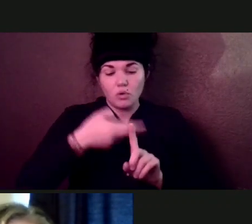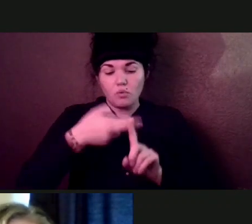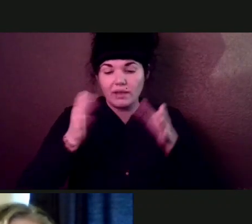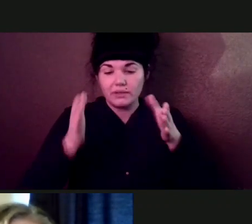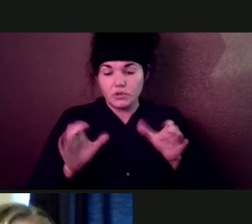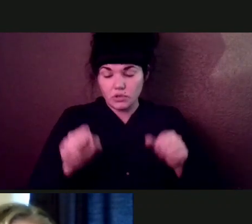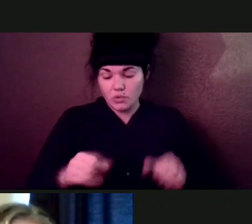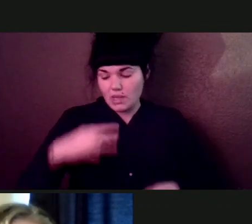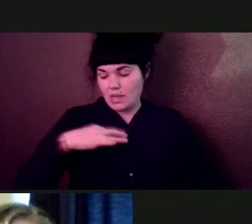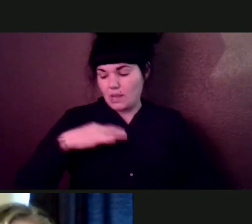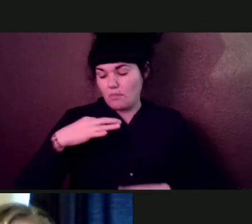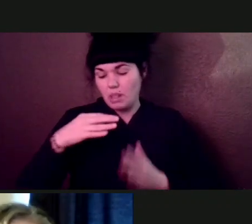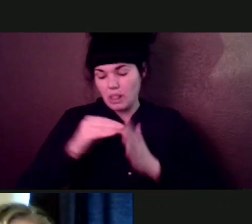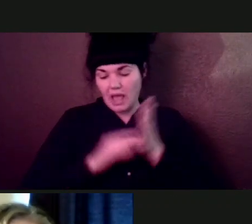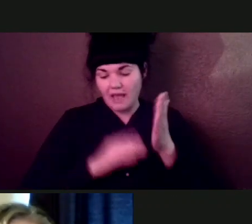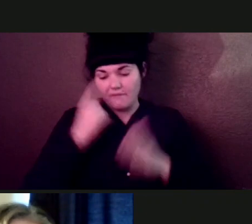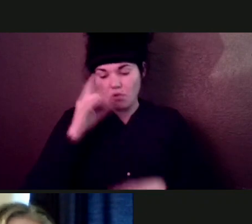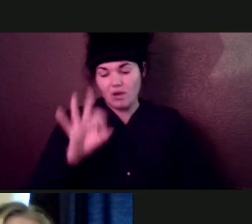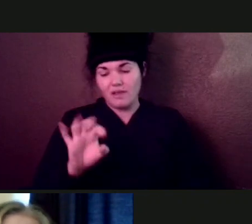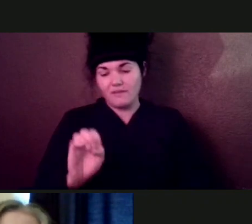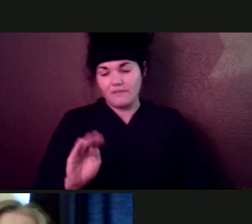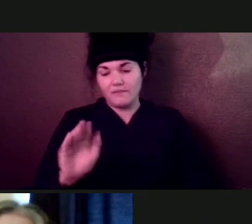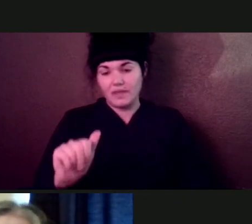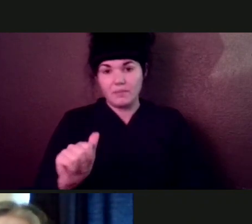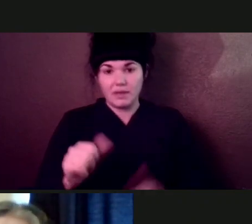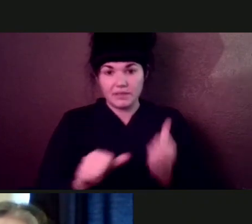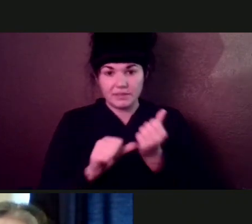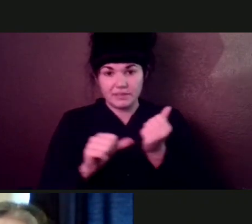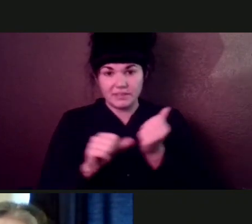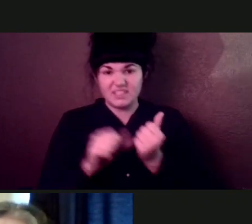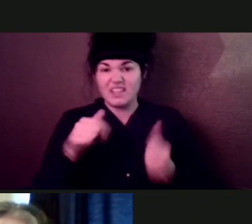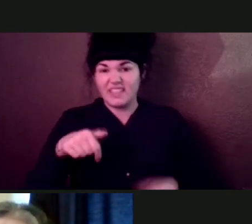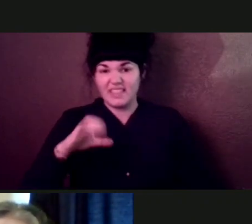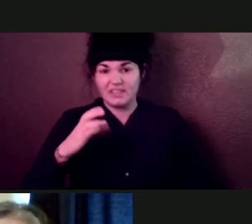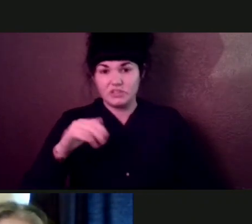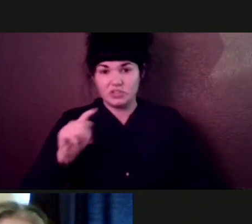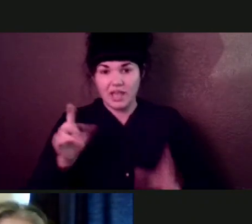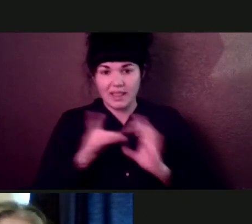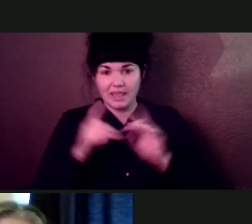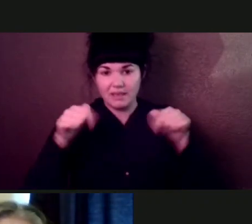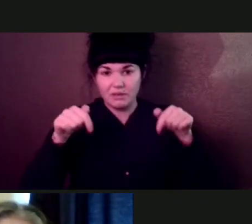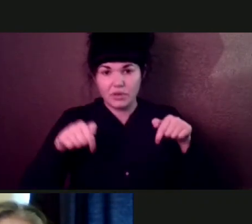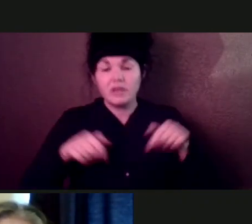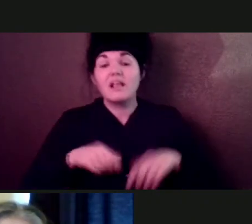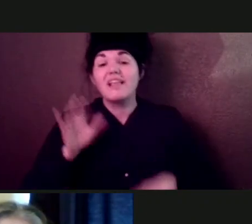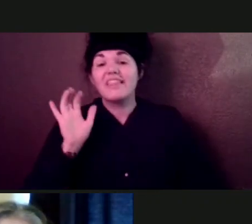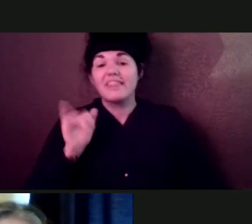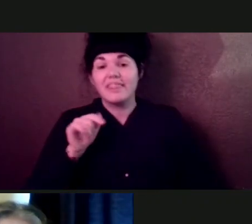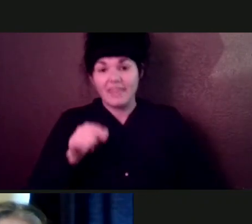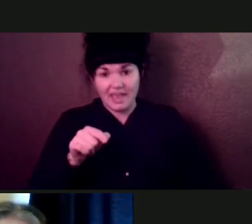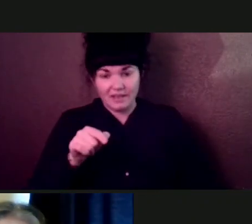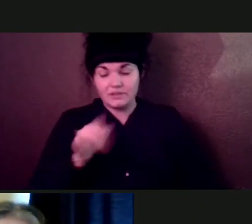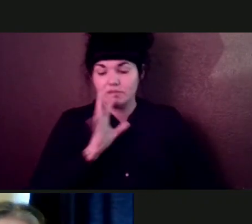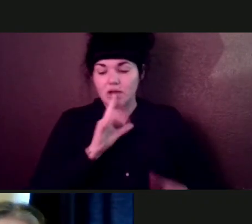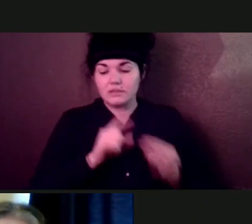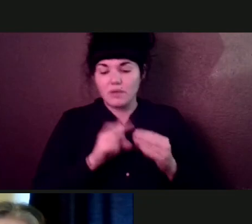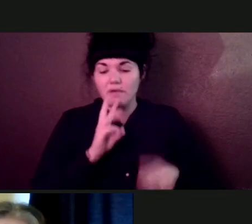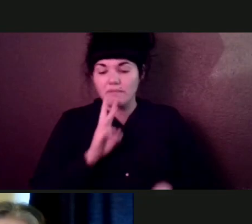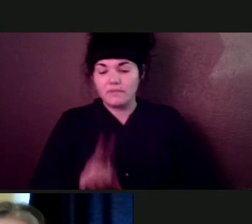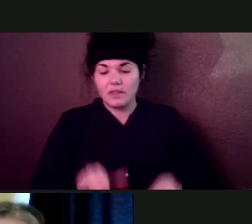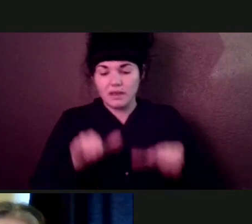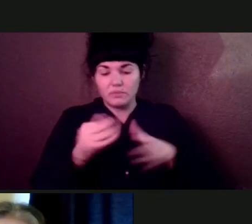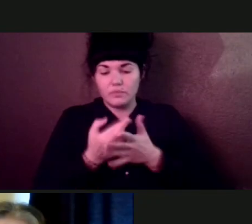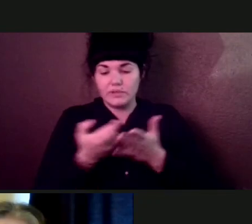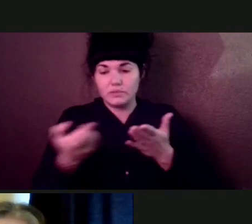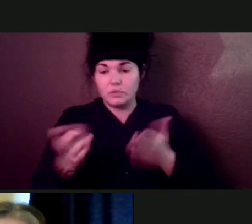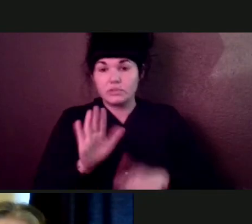of link in the chat. It talks about flood resources, but bottom line, your landlord has a responsibility to get the property clean and